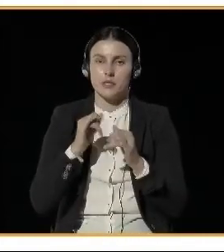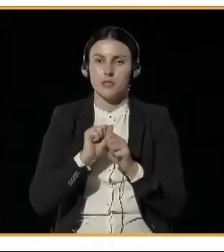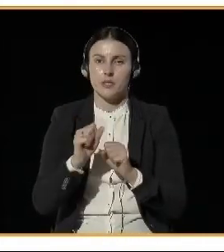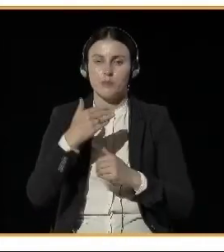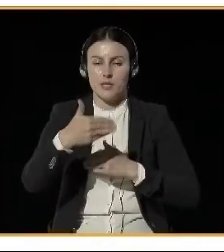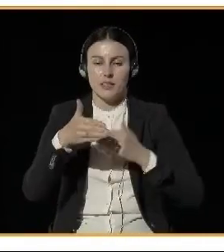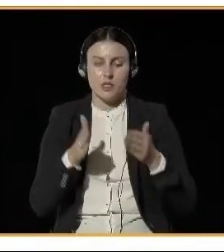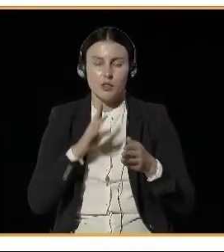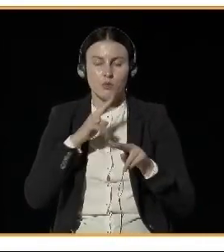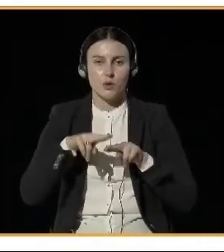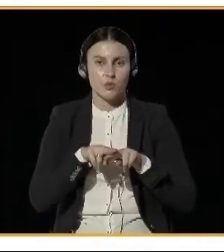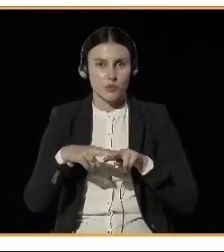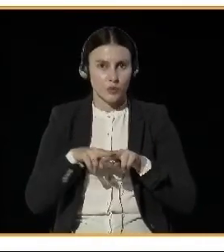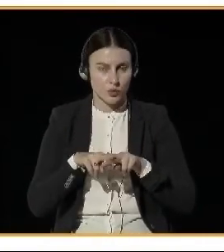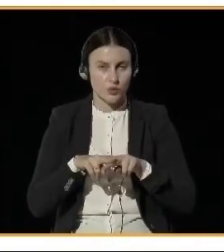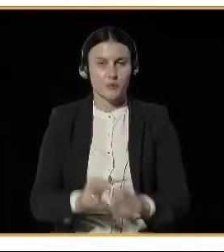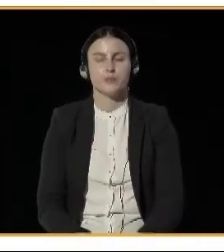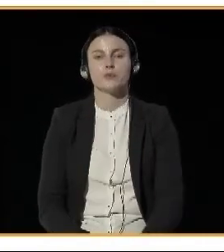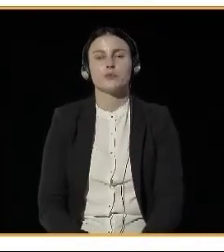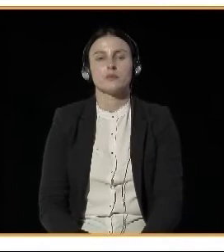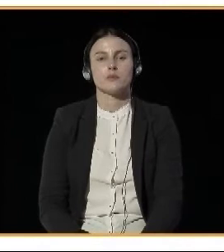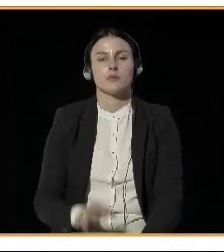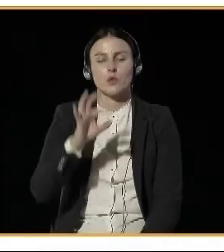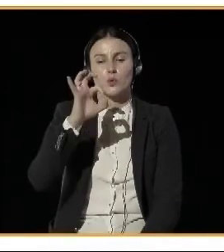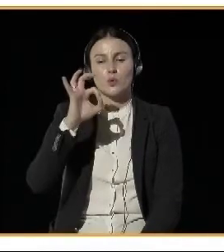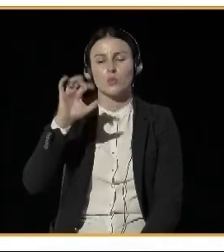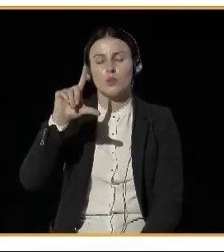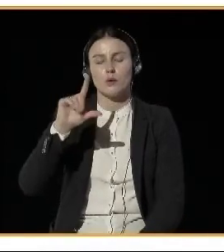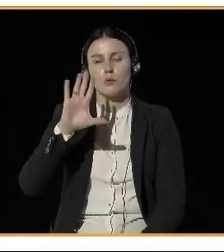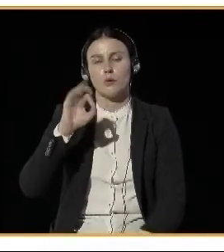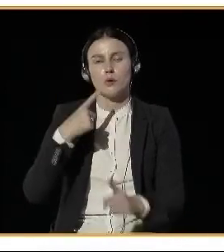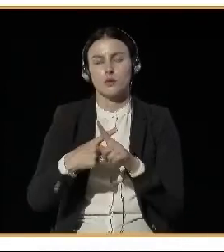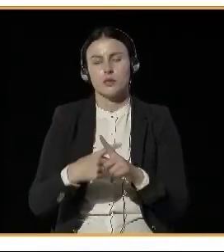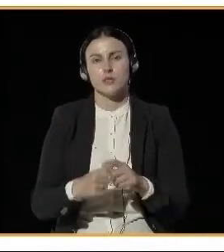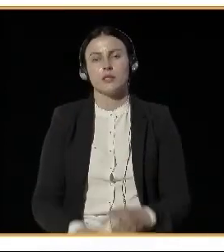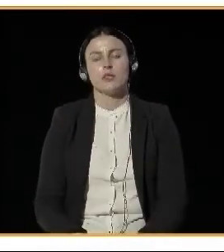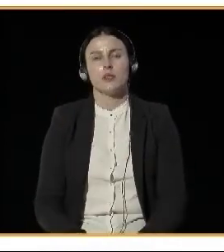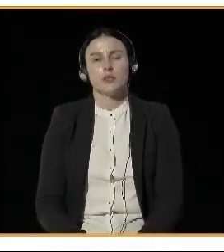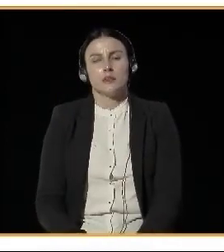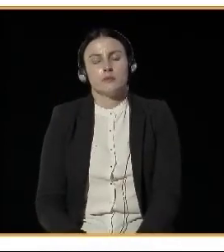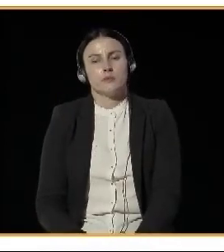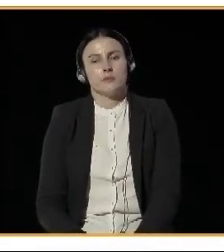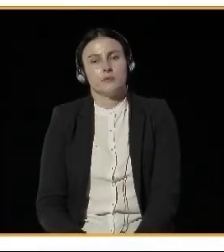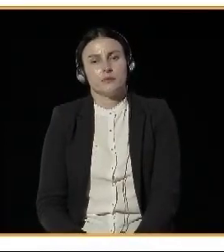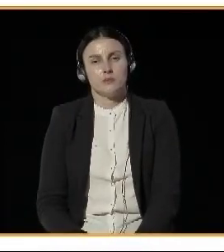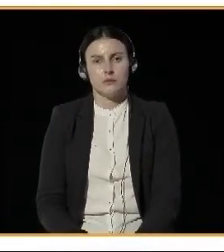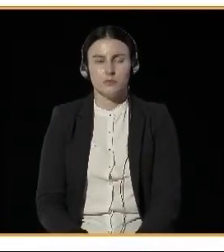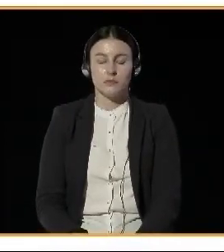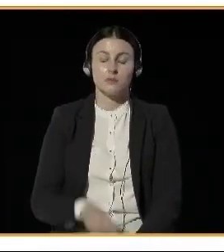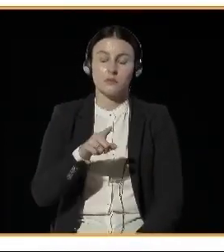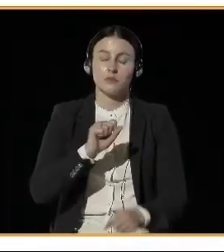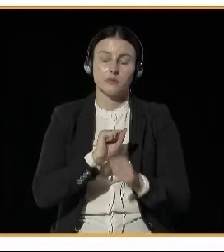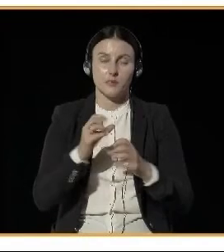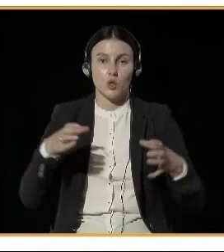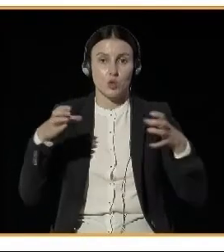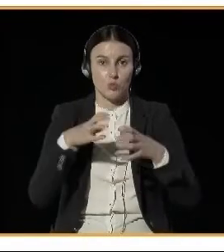The solution is presented on the slide. First of all we have to define the challenge and it